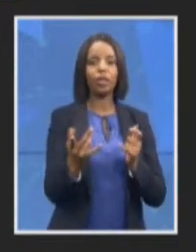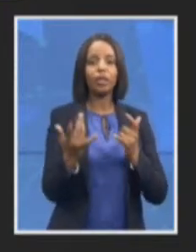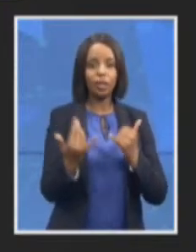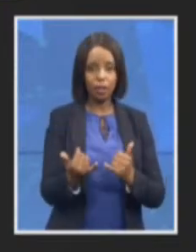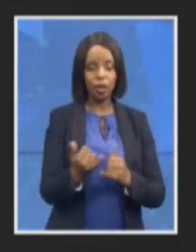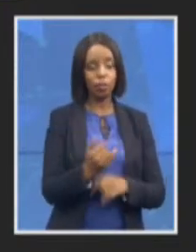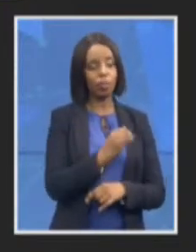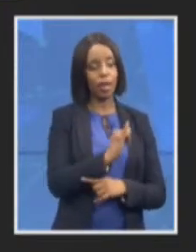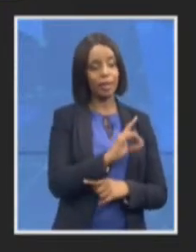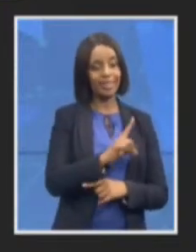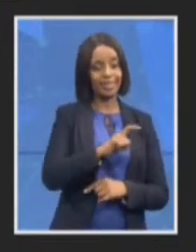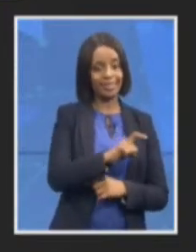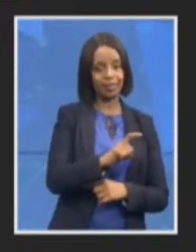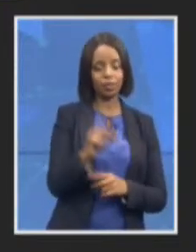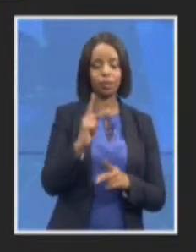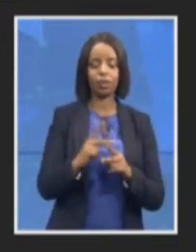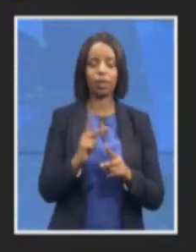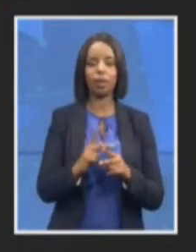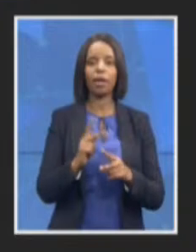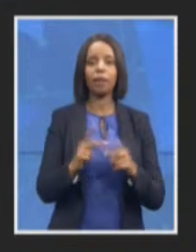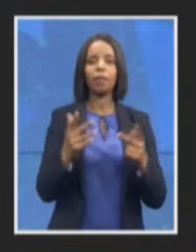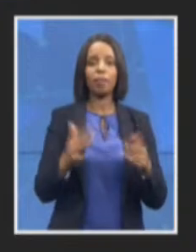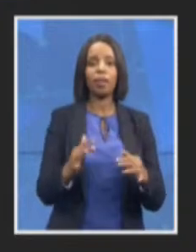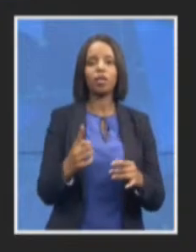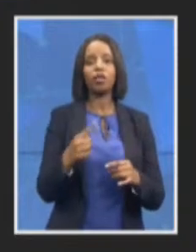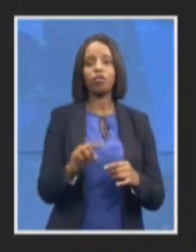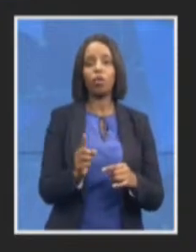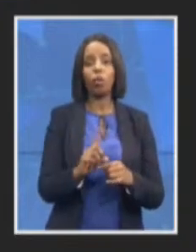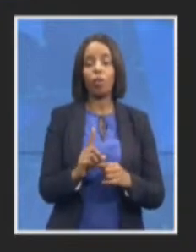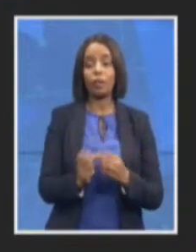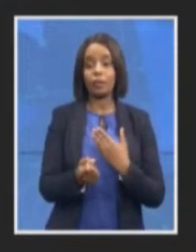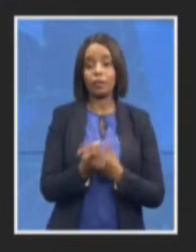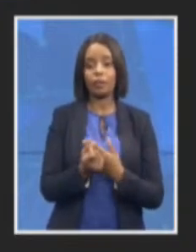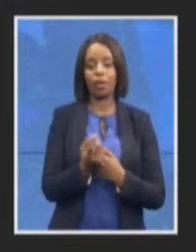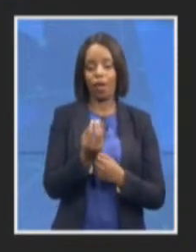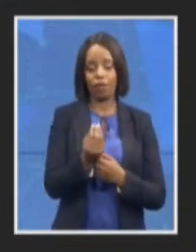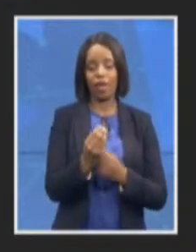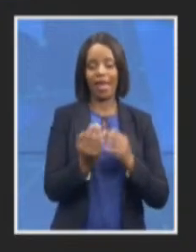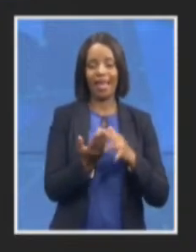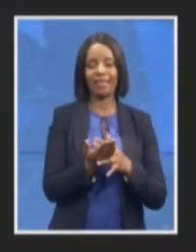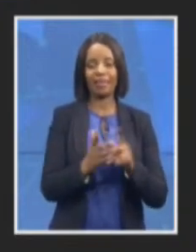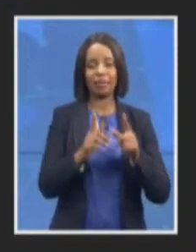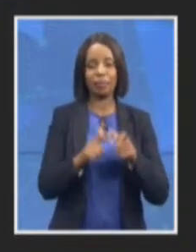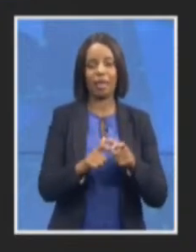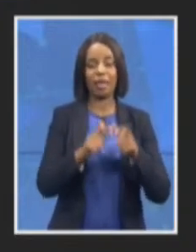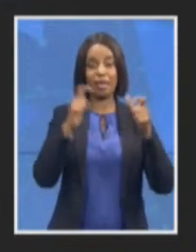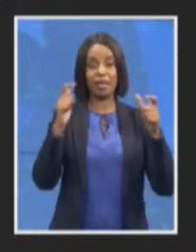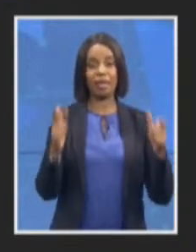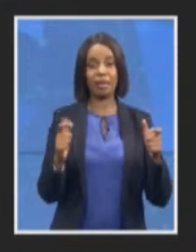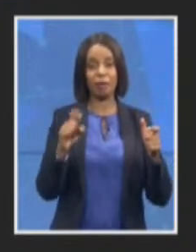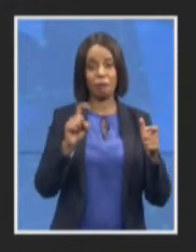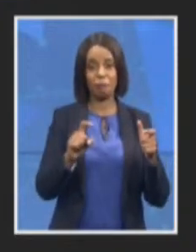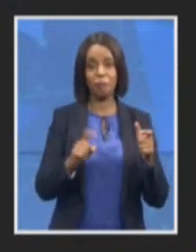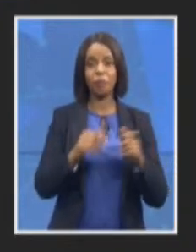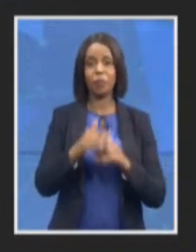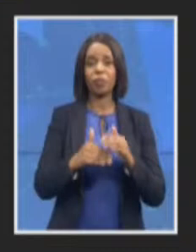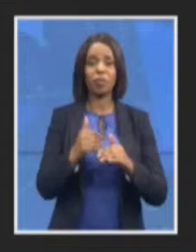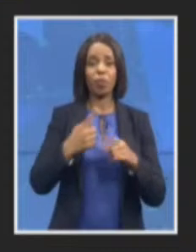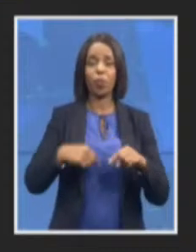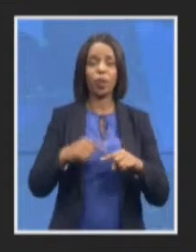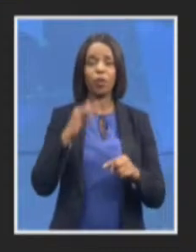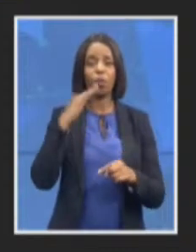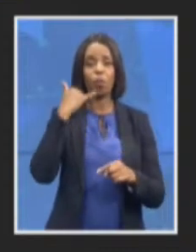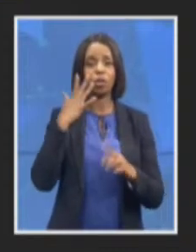referred to as an avalanche of cases that come from Zondo but we don't want to preempt that but we are getting ready for it both in terms of